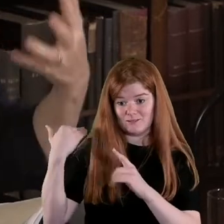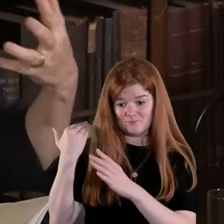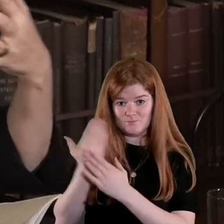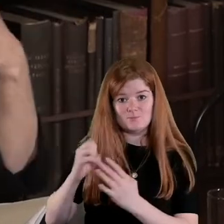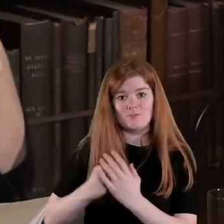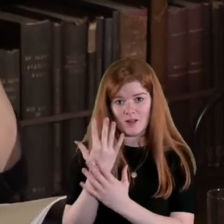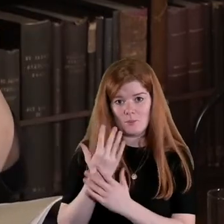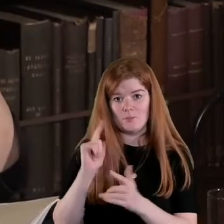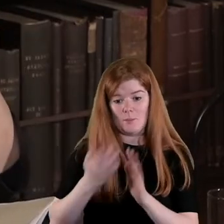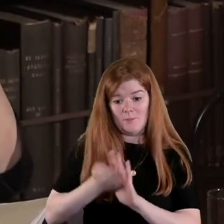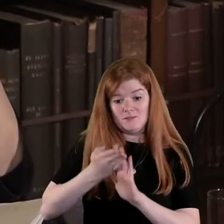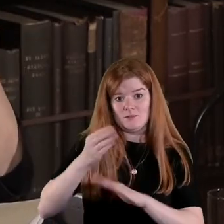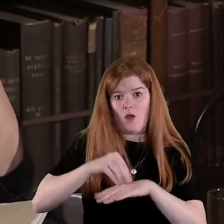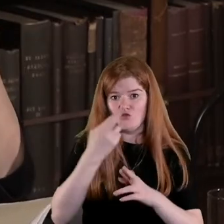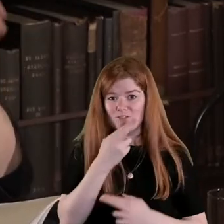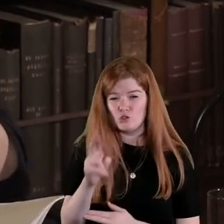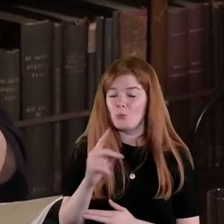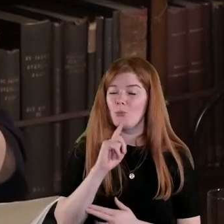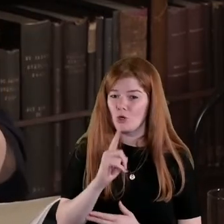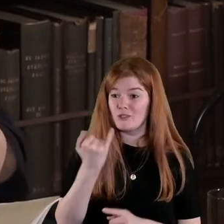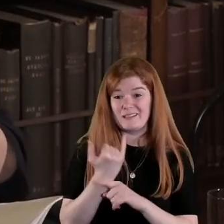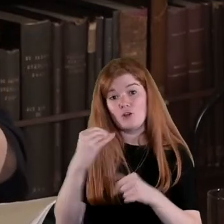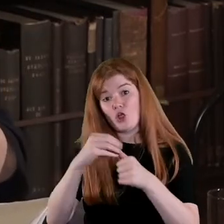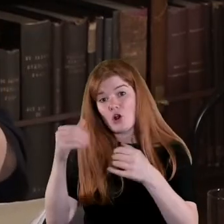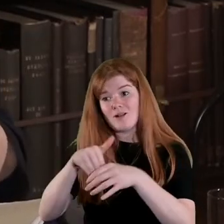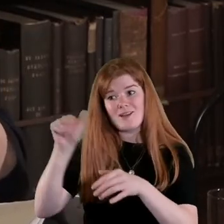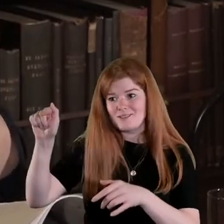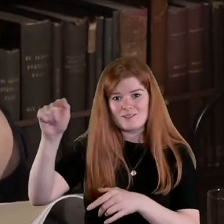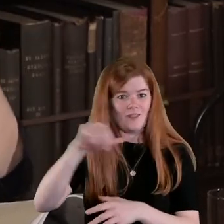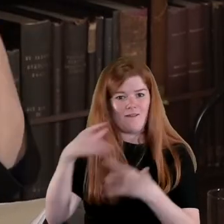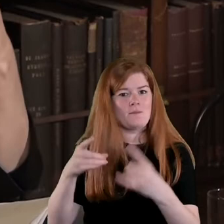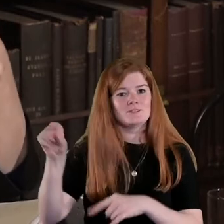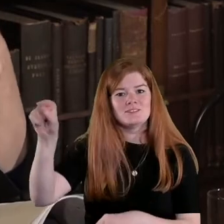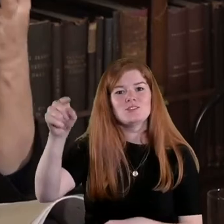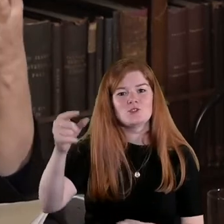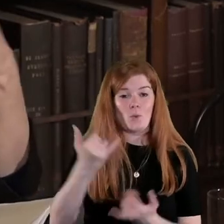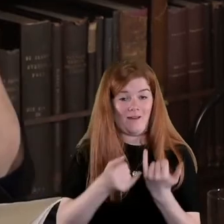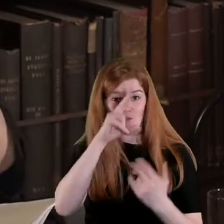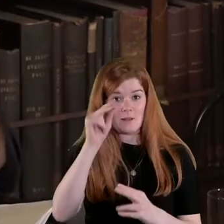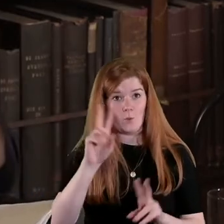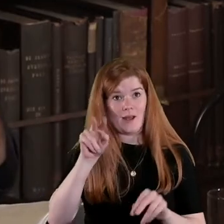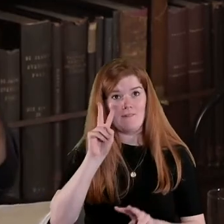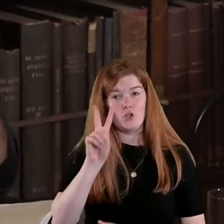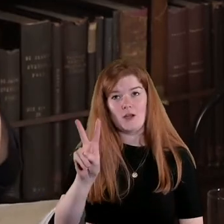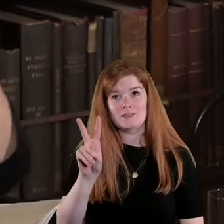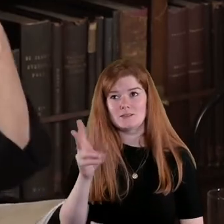built upon its revolution but in other contexts it wasn't so for instance we can look at